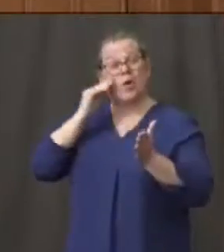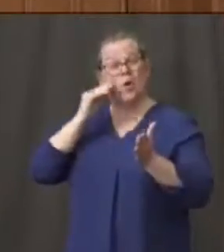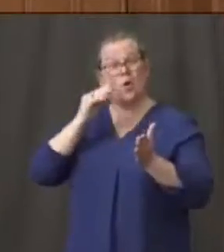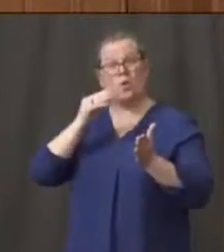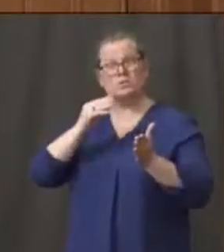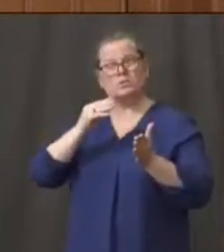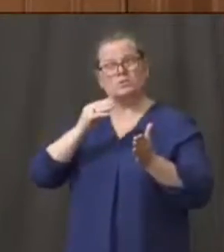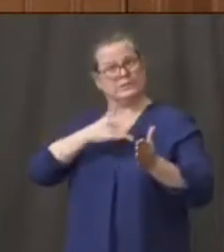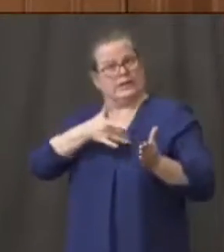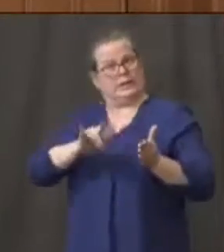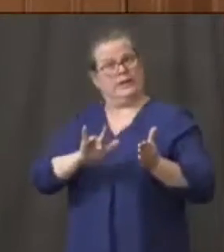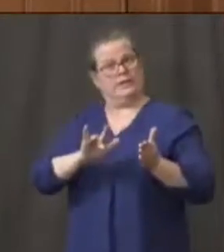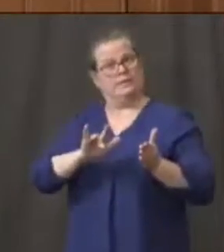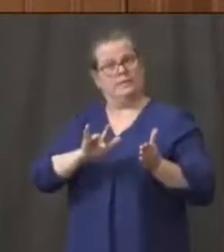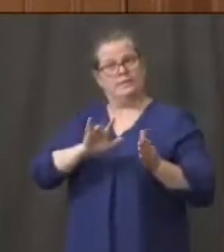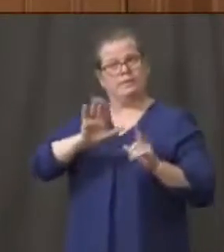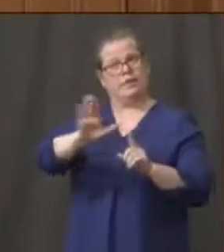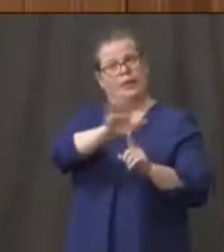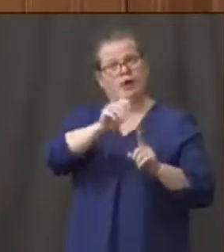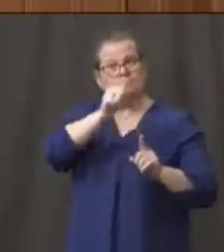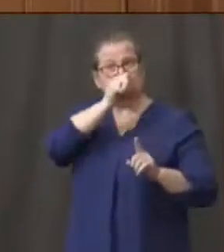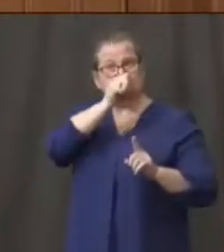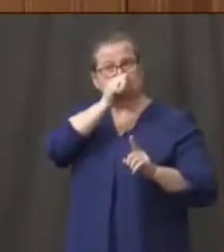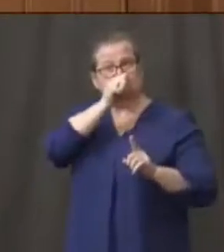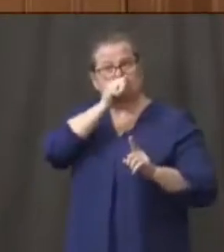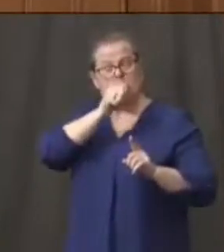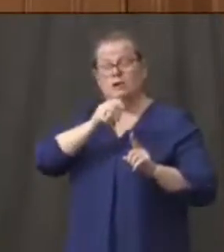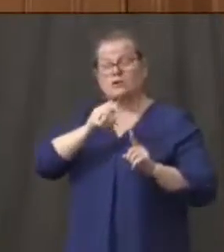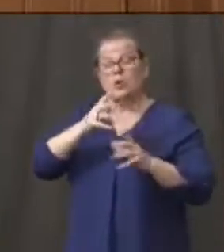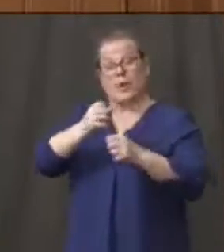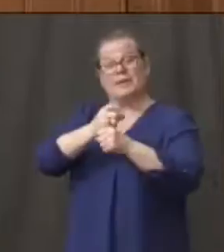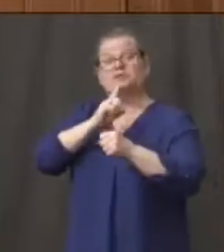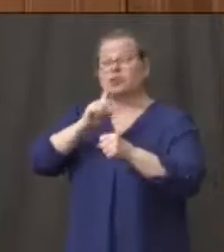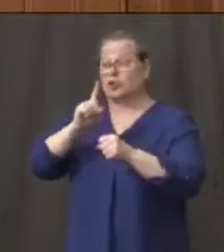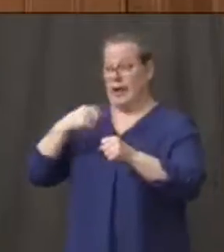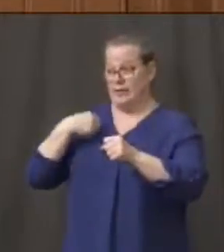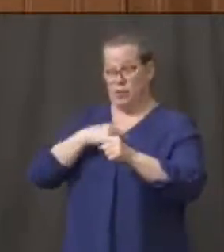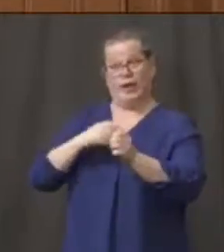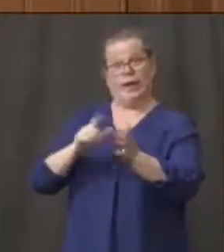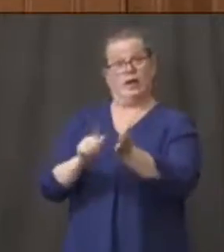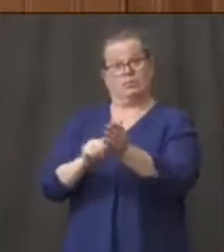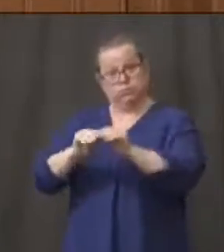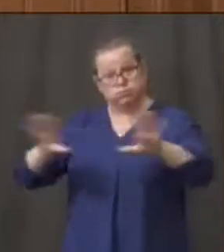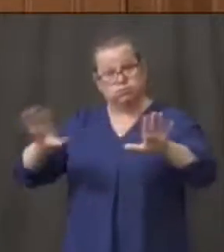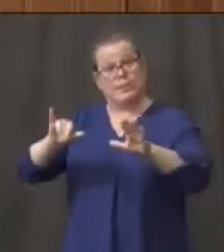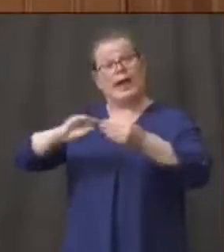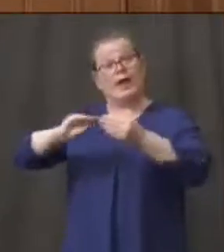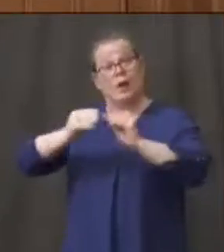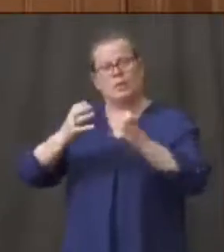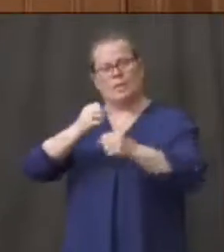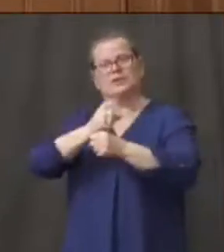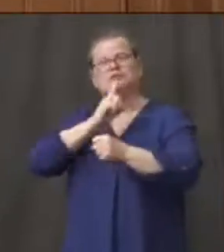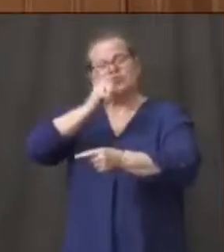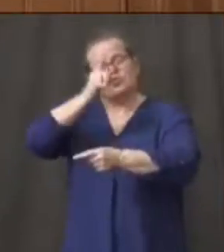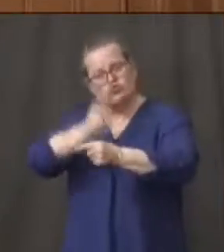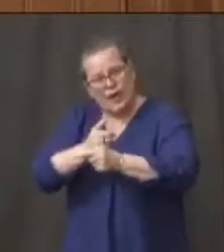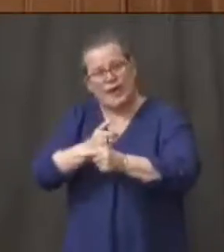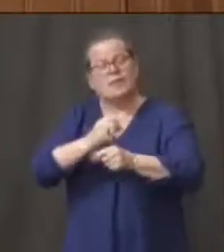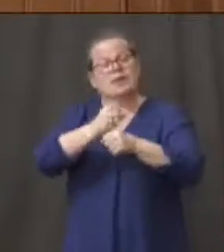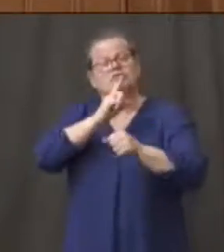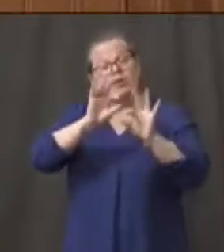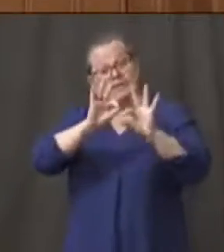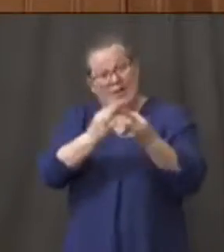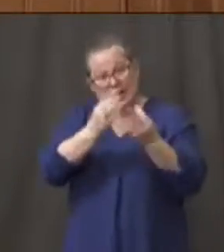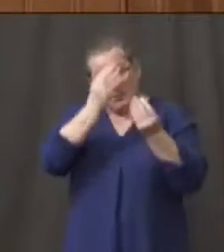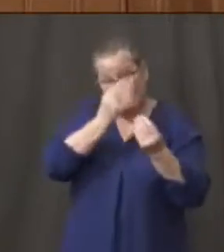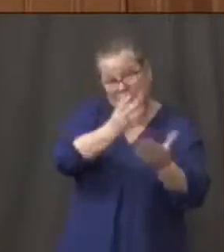correct and that those families have time to be notified and that there's no confusion about those numbers. So we're taking the time to get